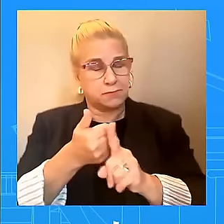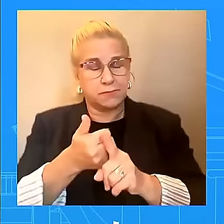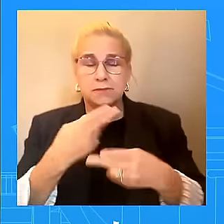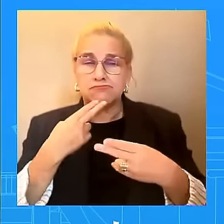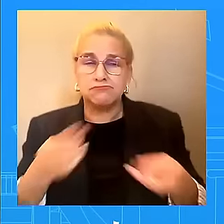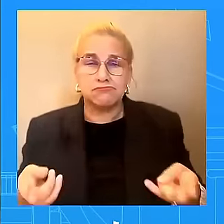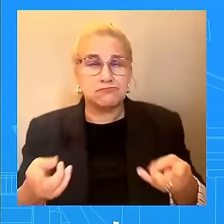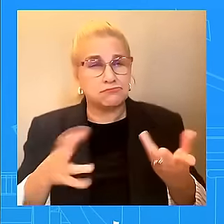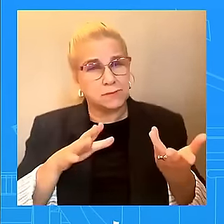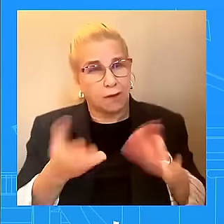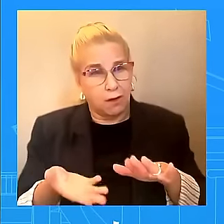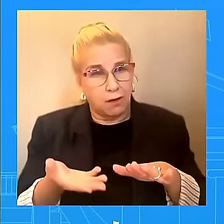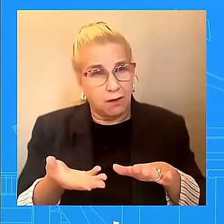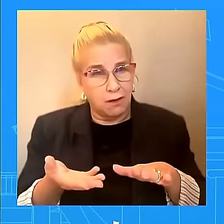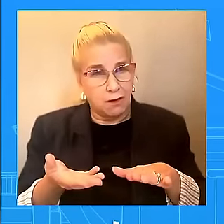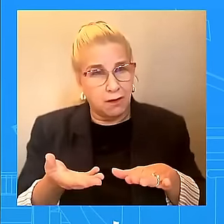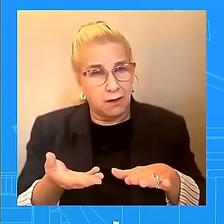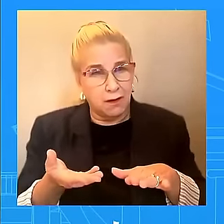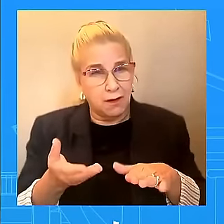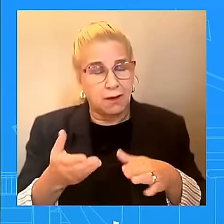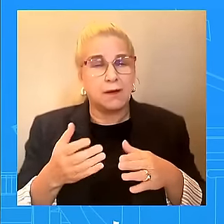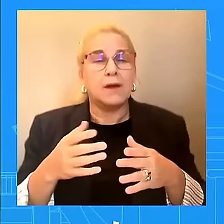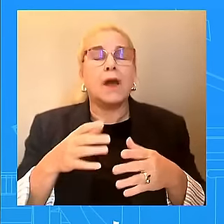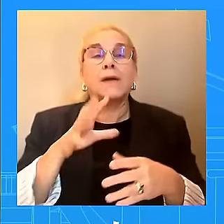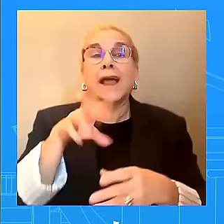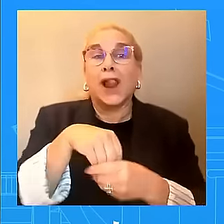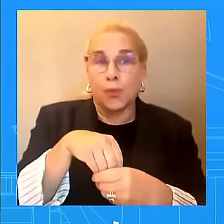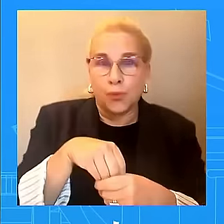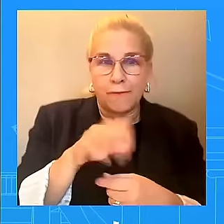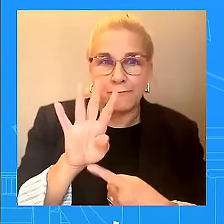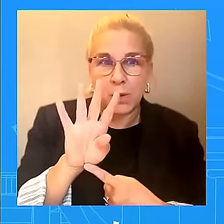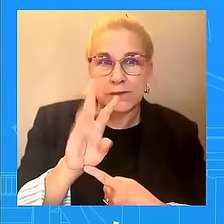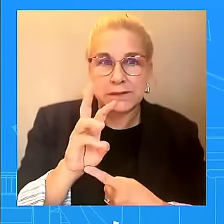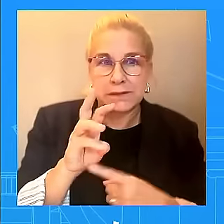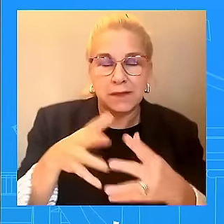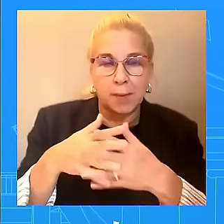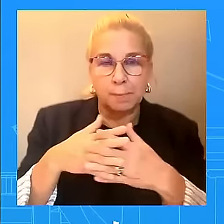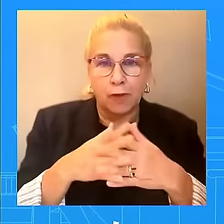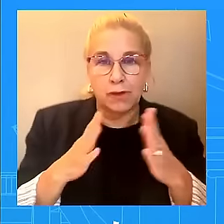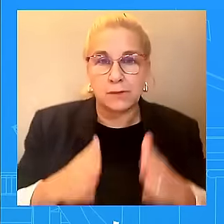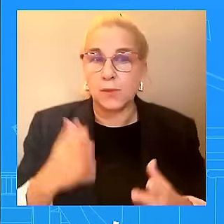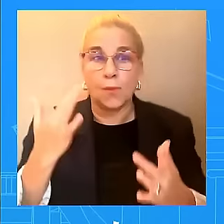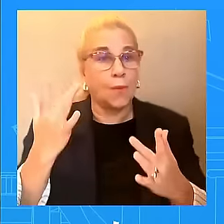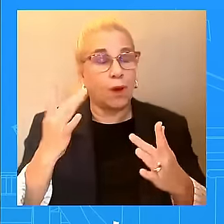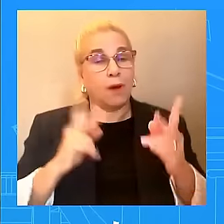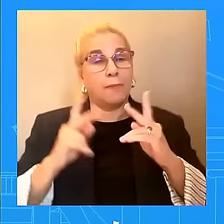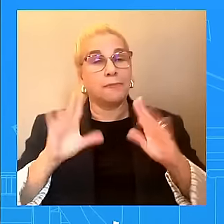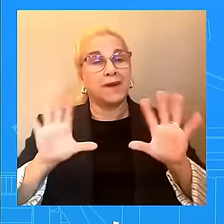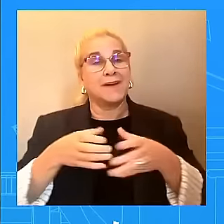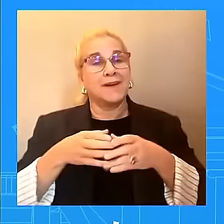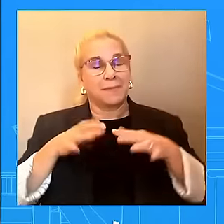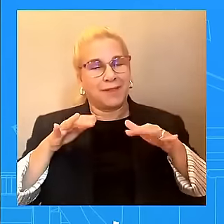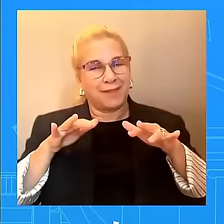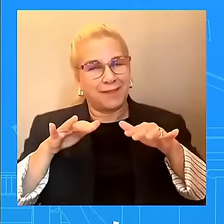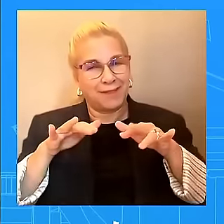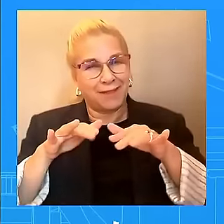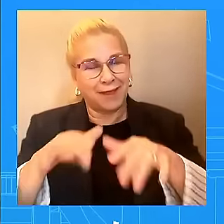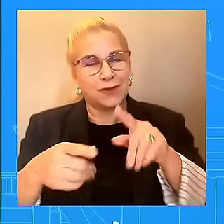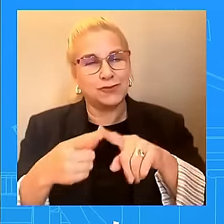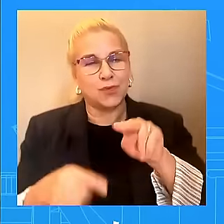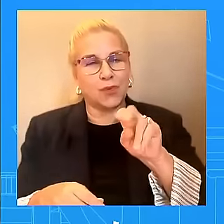46 Americans, at a music festival. They committed horrific attacks of sexual violence.